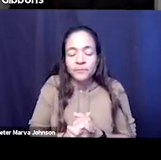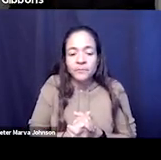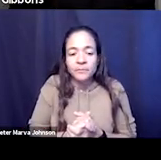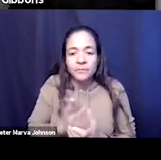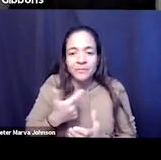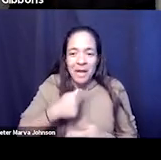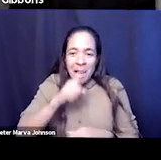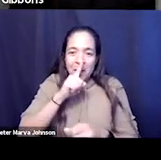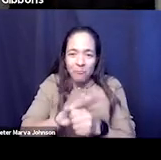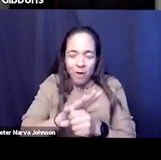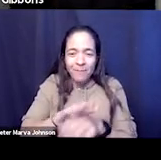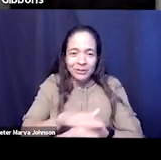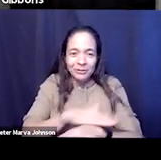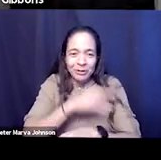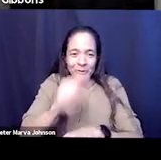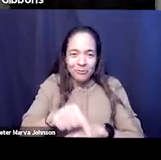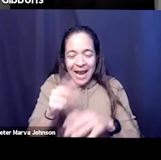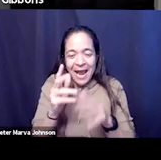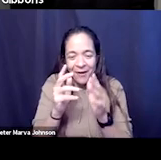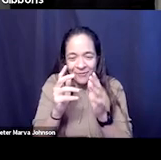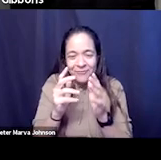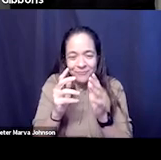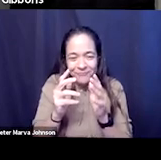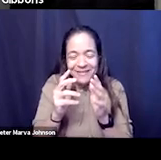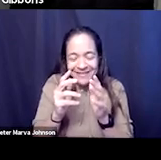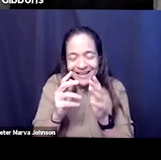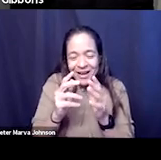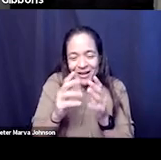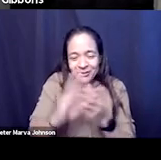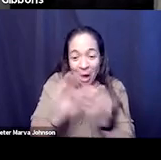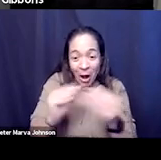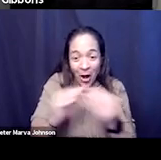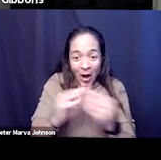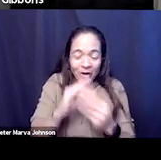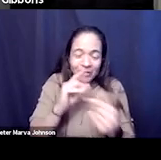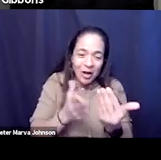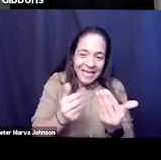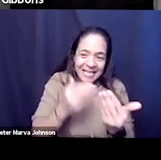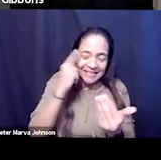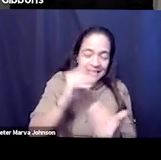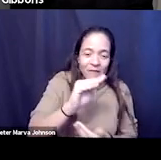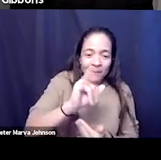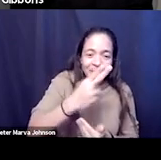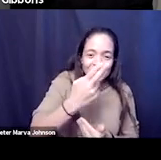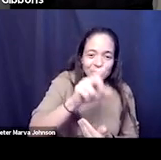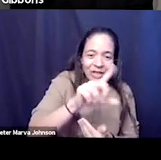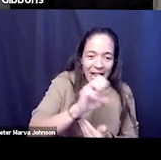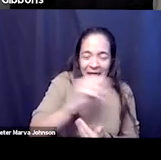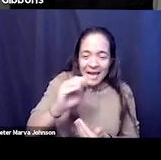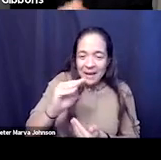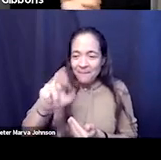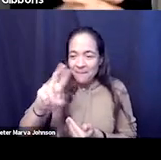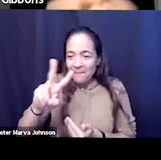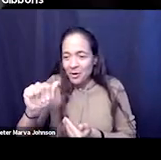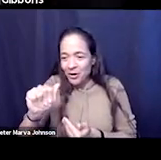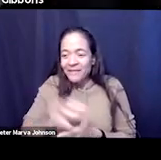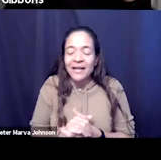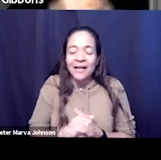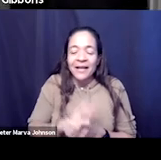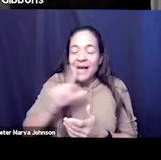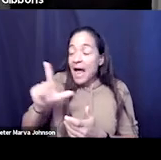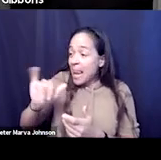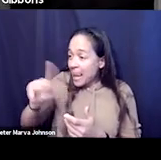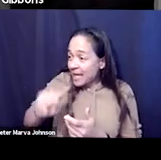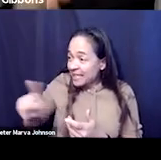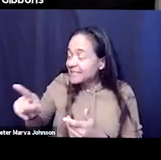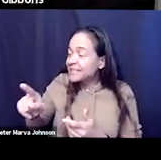talk slow to make it easy on michelle and marva all right so with that hey liz how you doing fire it up and chilly because yeah it's a little